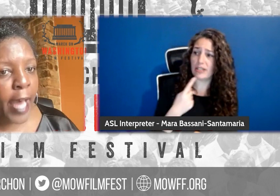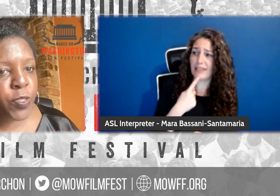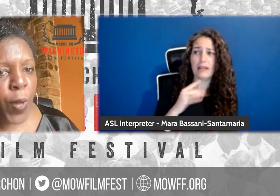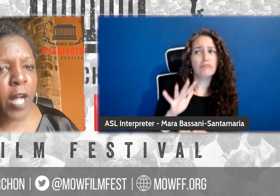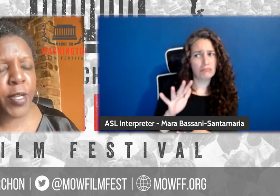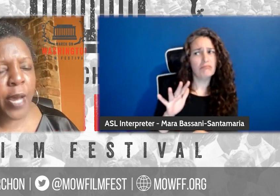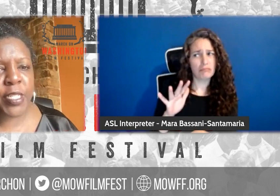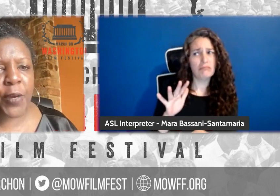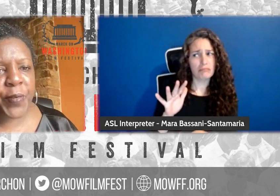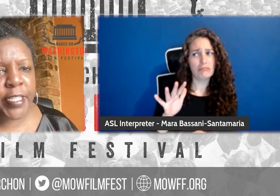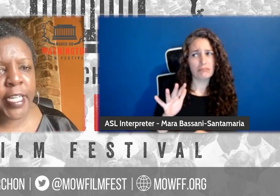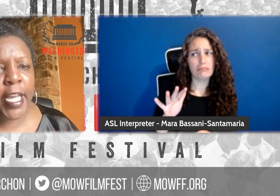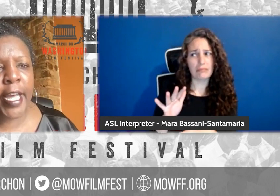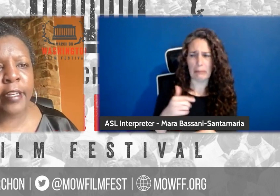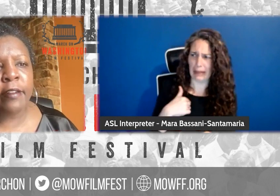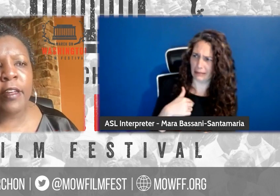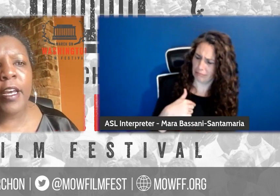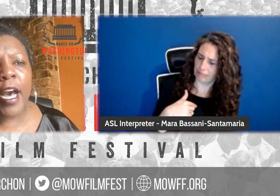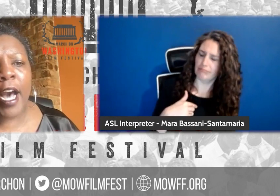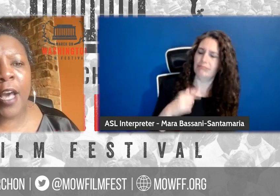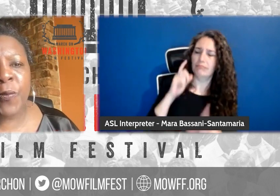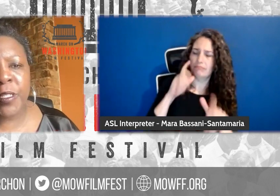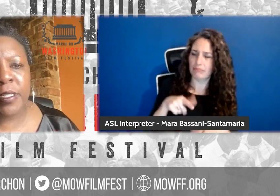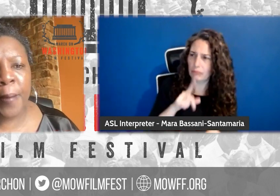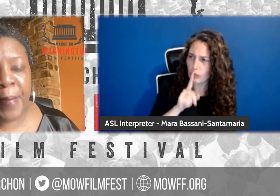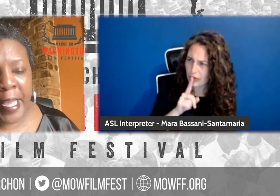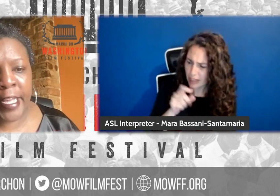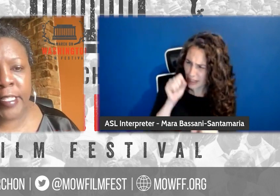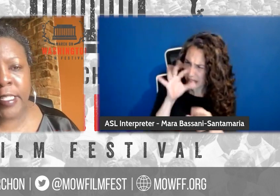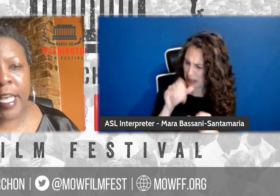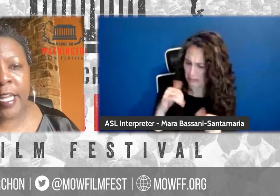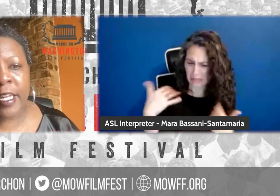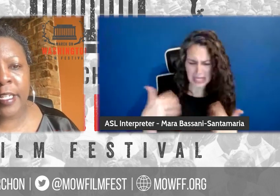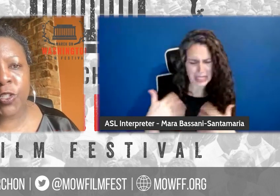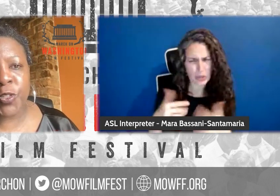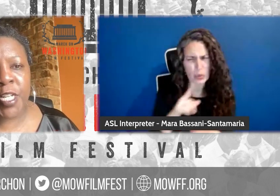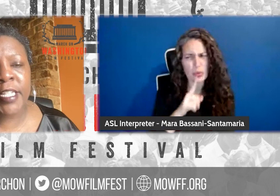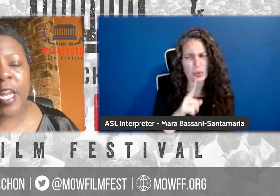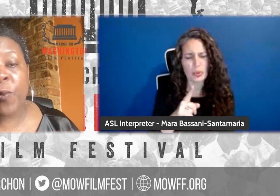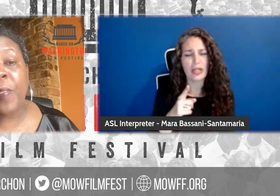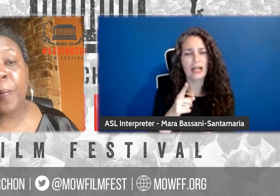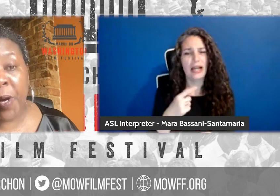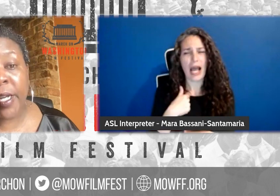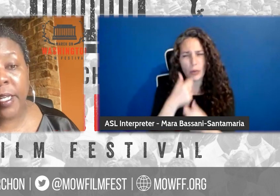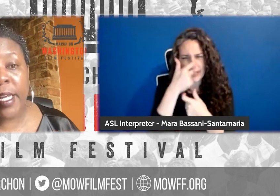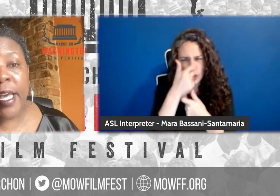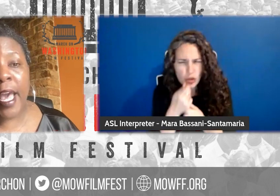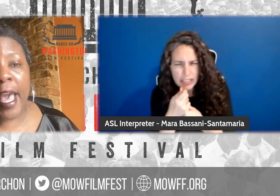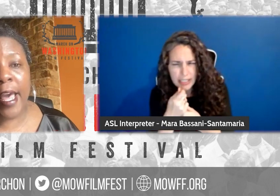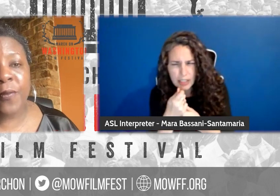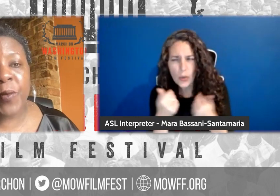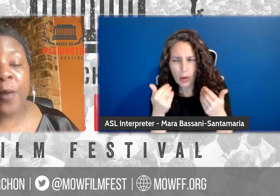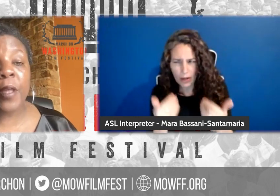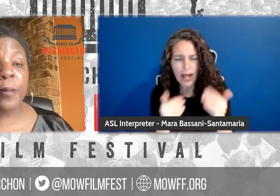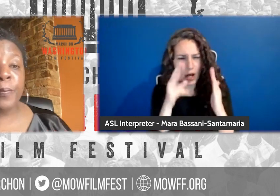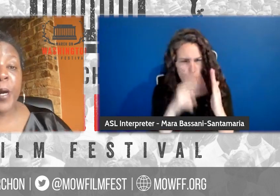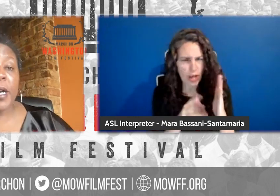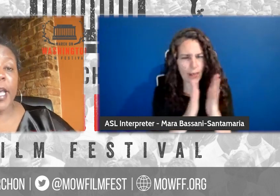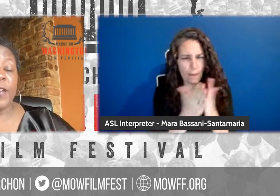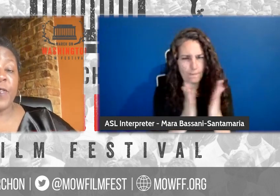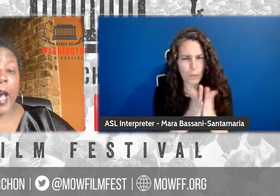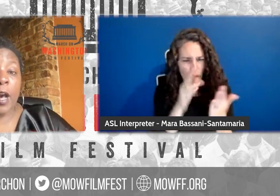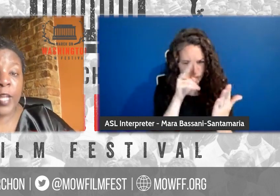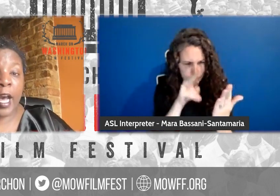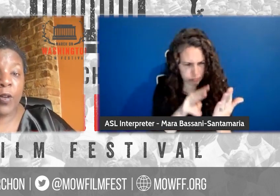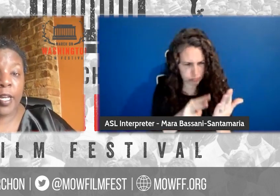that as well. And I was like, really? And I was amazed and intrigued. And I read the book. And when I read the